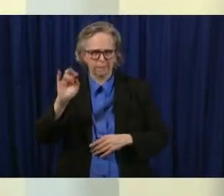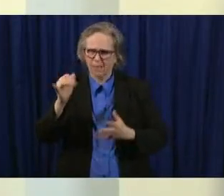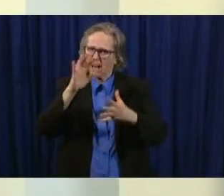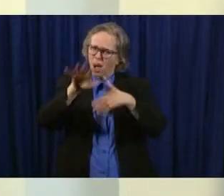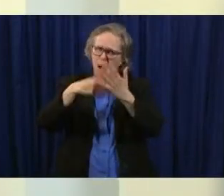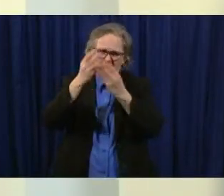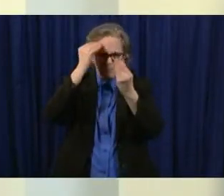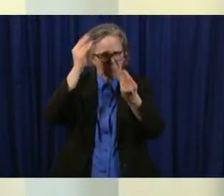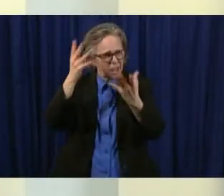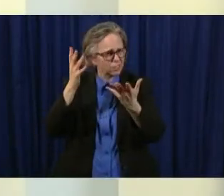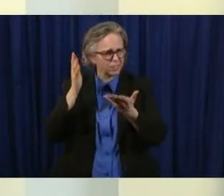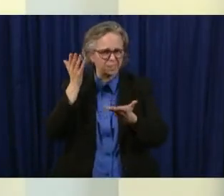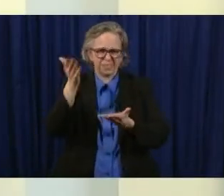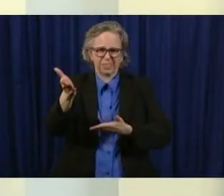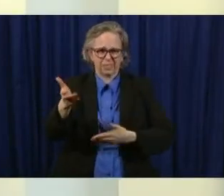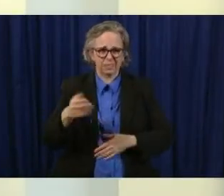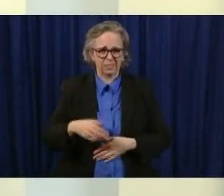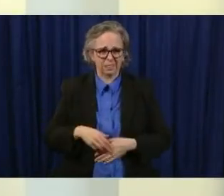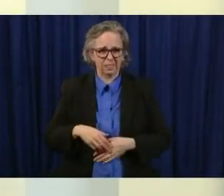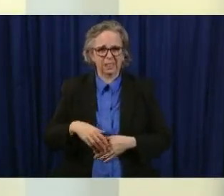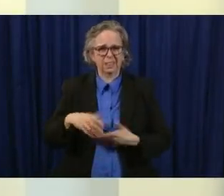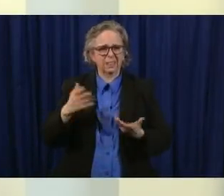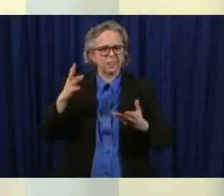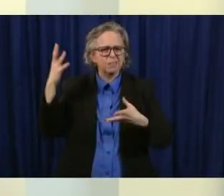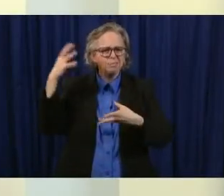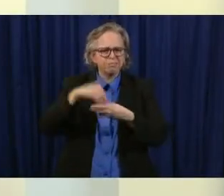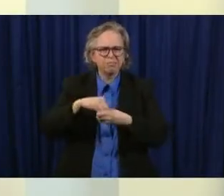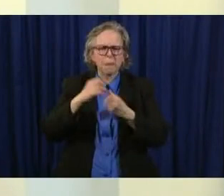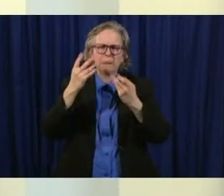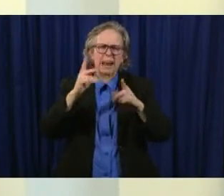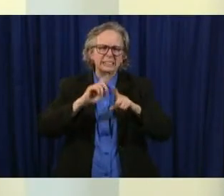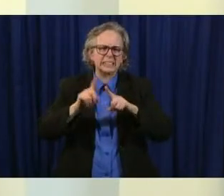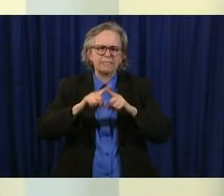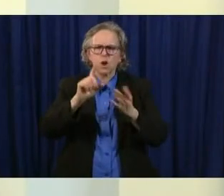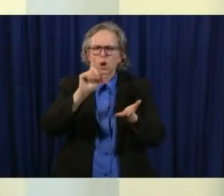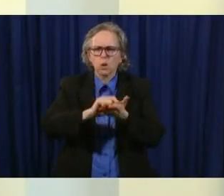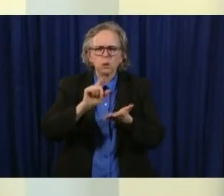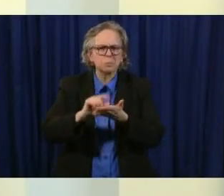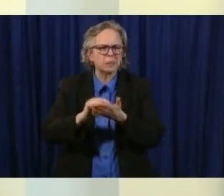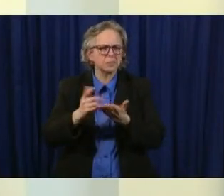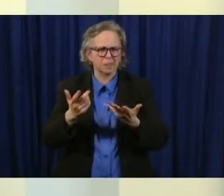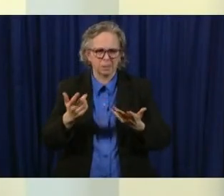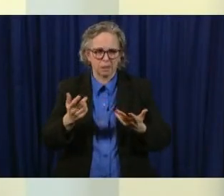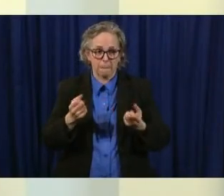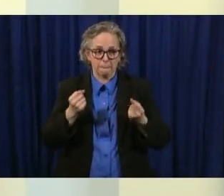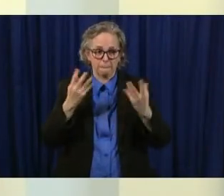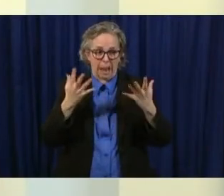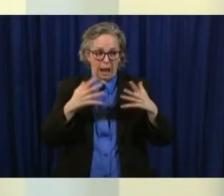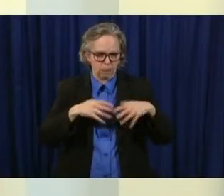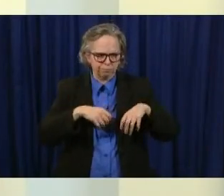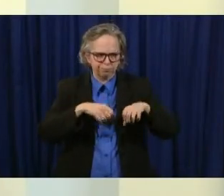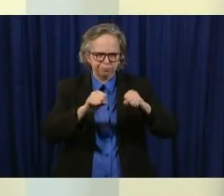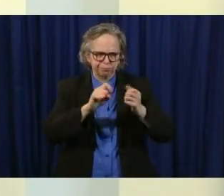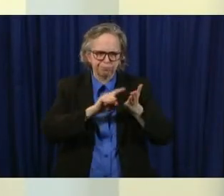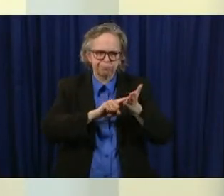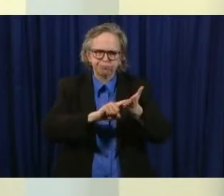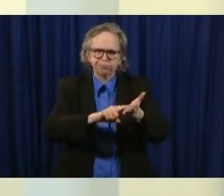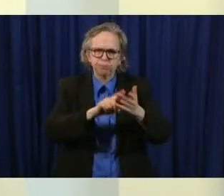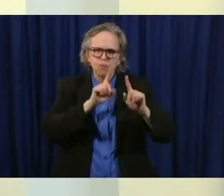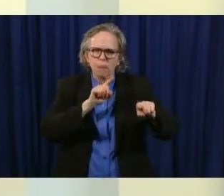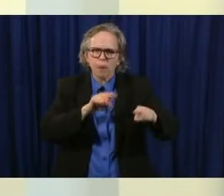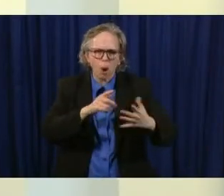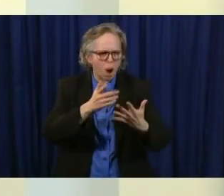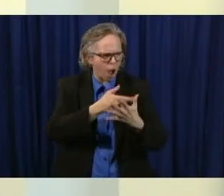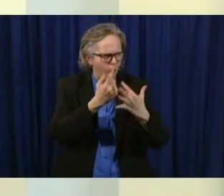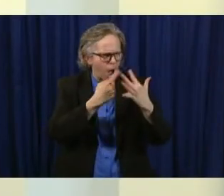um in the news a lot of the newspapers are doing investigative reporting and they're they're doing the data um as well as